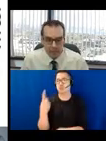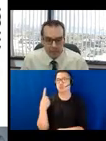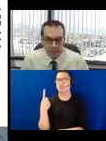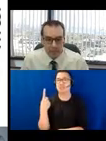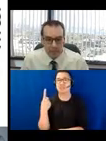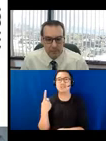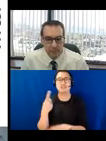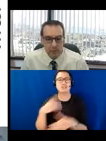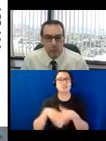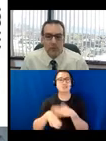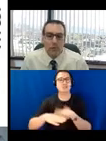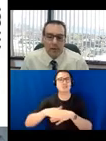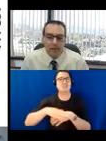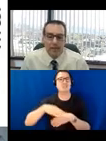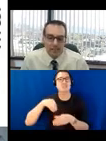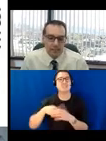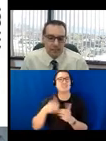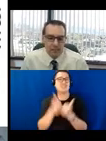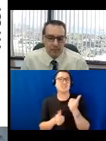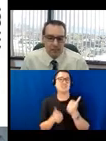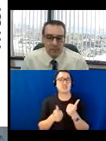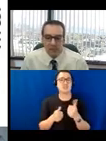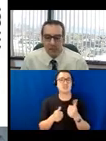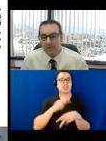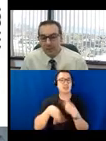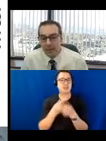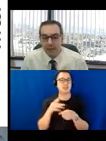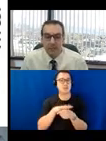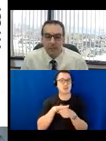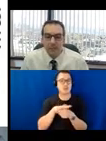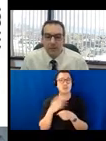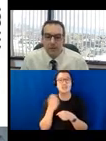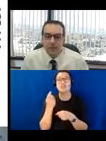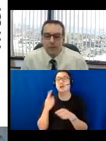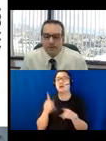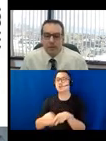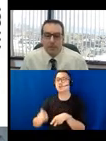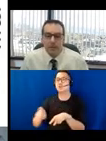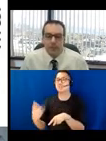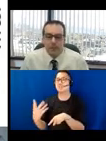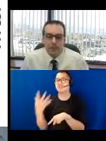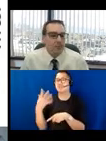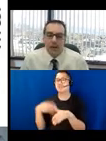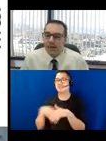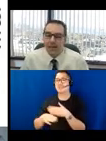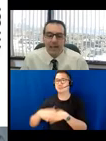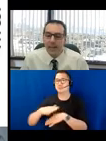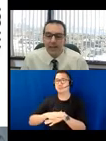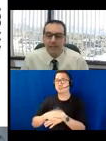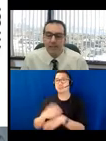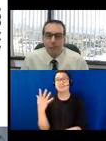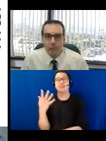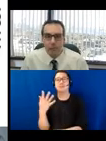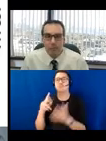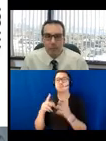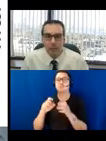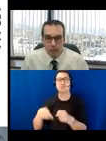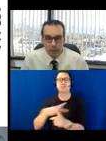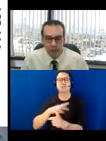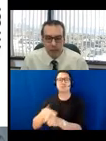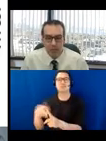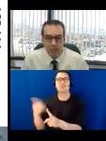locations. With the remaining accessible table, so remember you need five, so the fifth one can be provided at any of the four